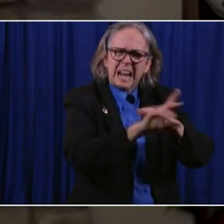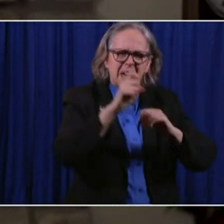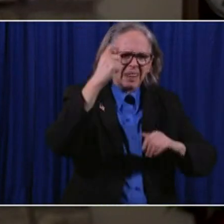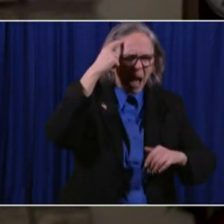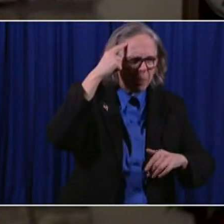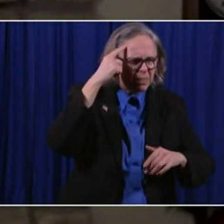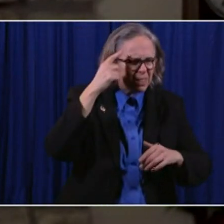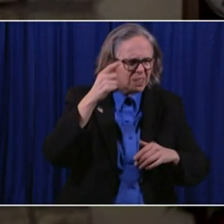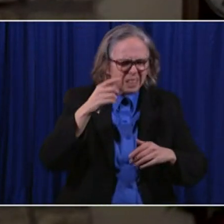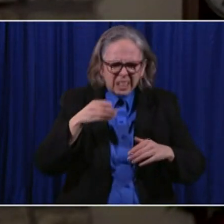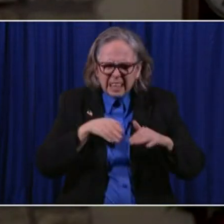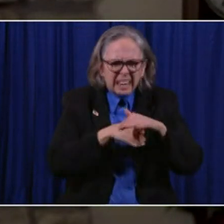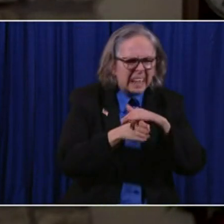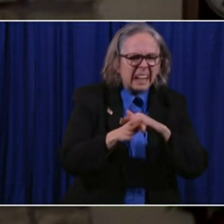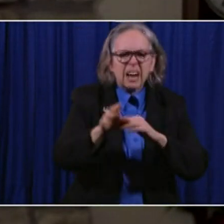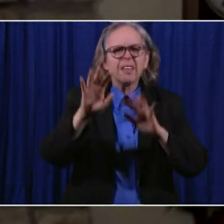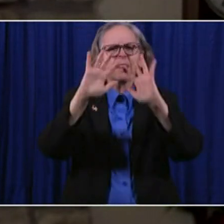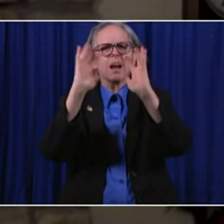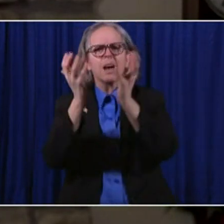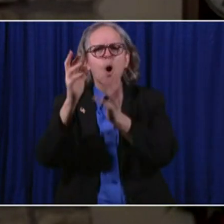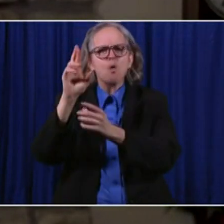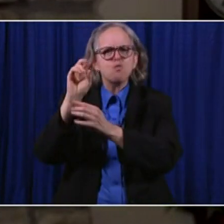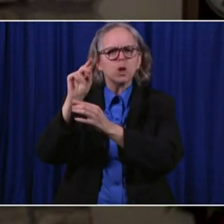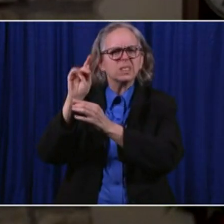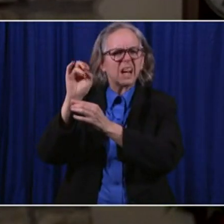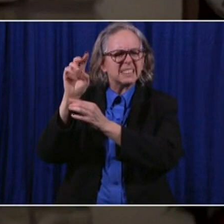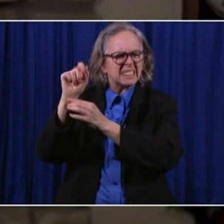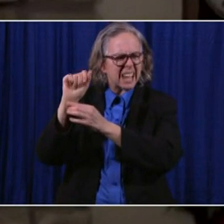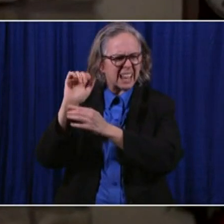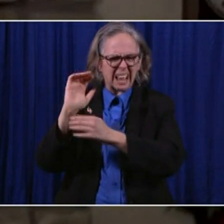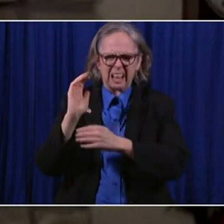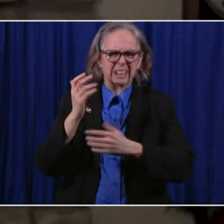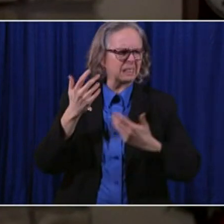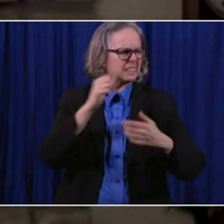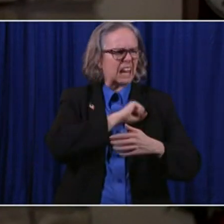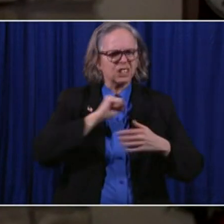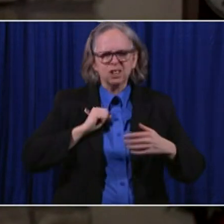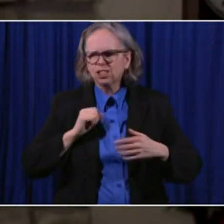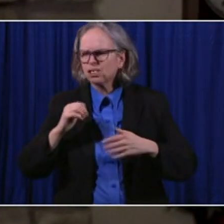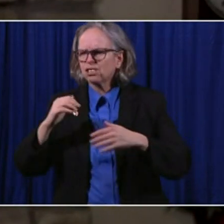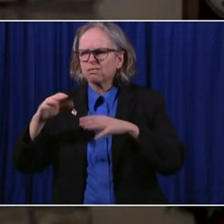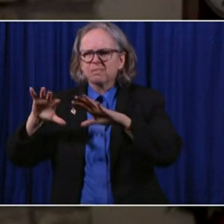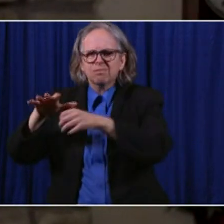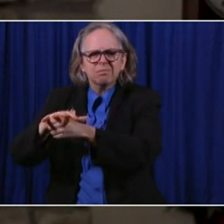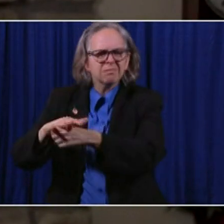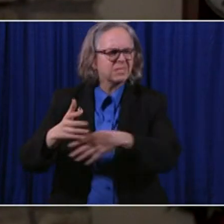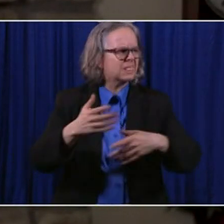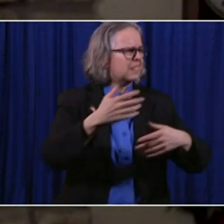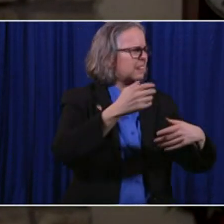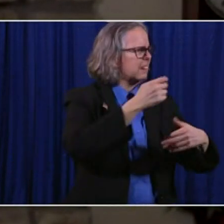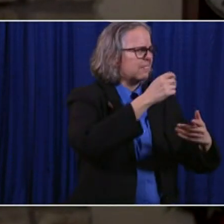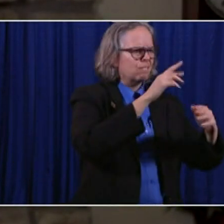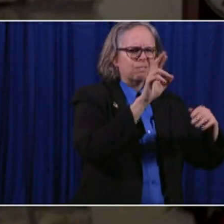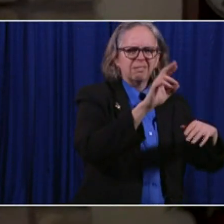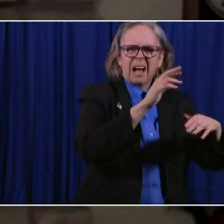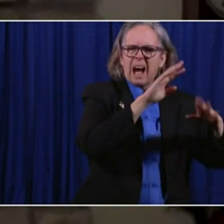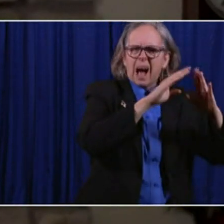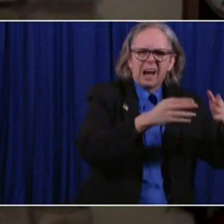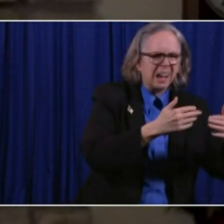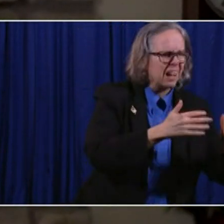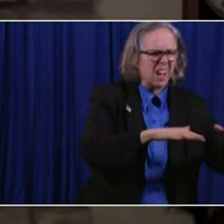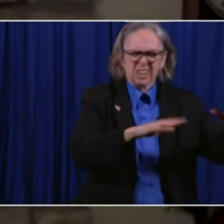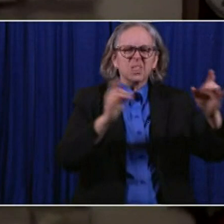into the Senate chamber, into the House chamber, and occupying it, would have been a horrible,